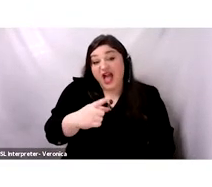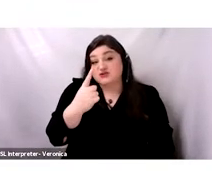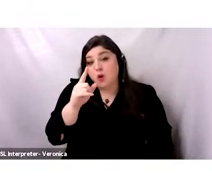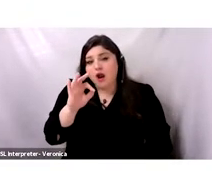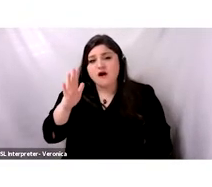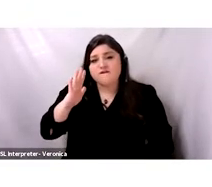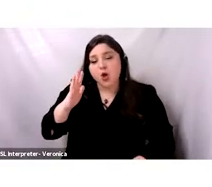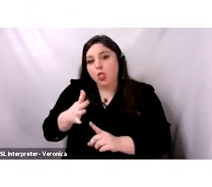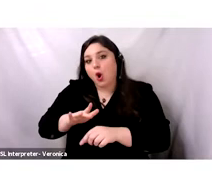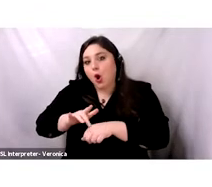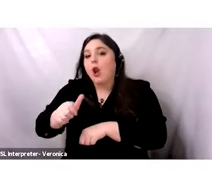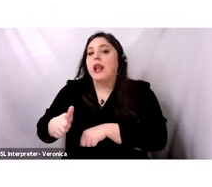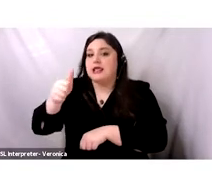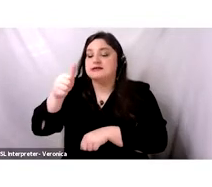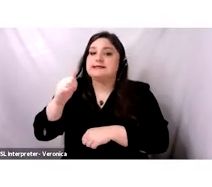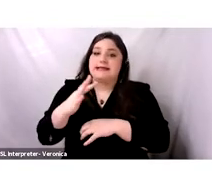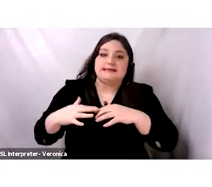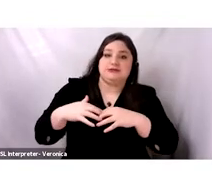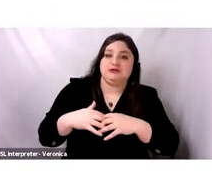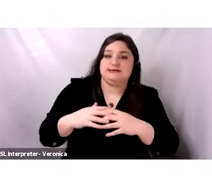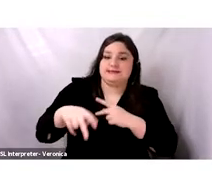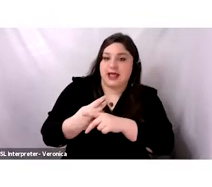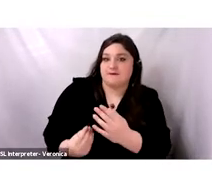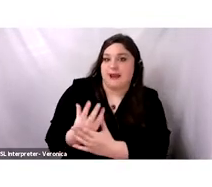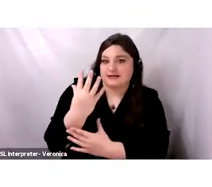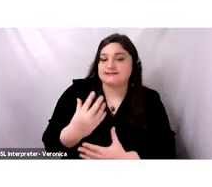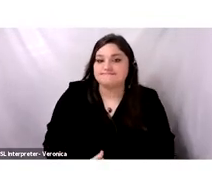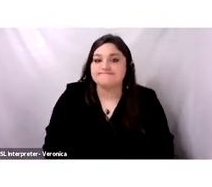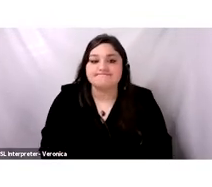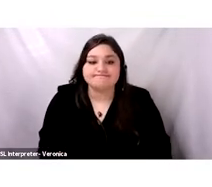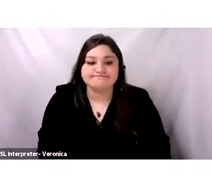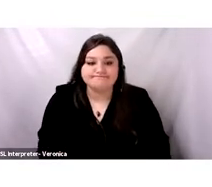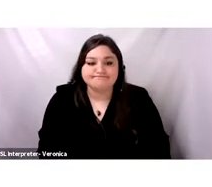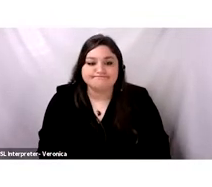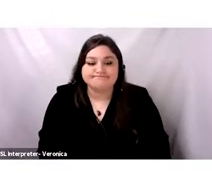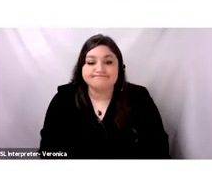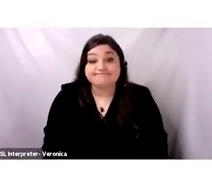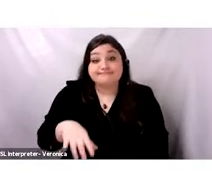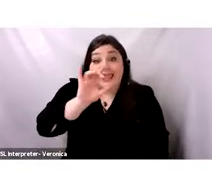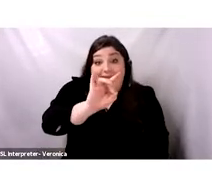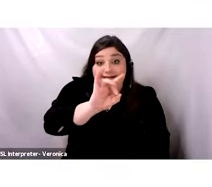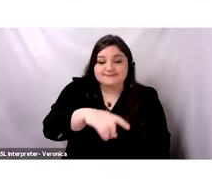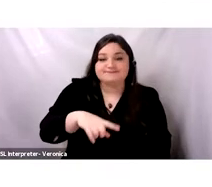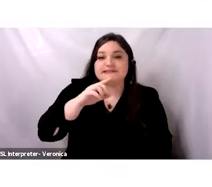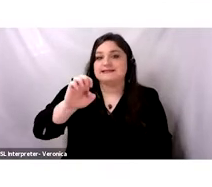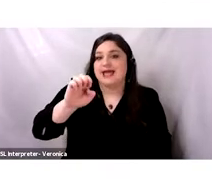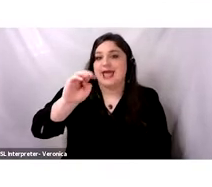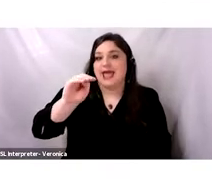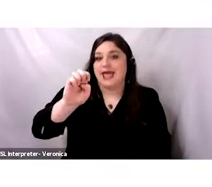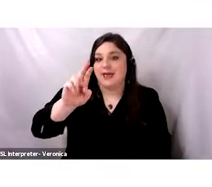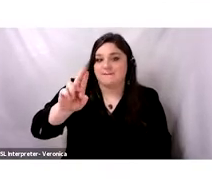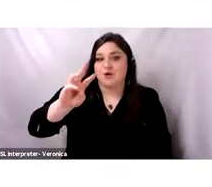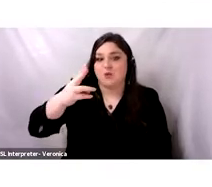is indigenous to the Swanna region. Eight, Emerweed. Emerweed first grew